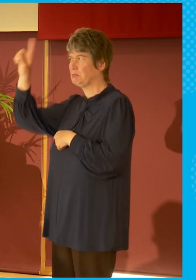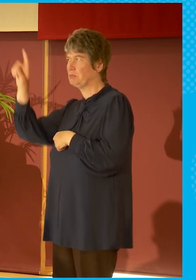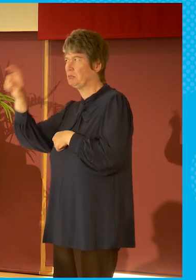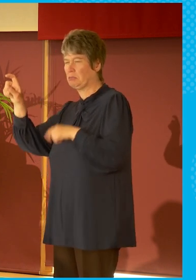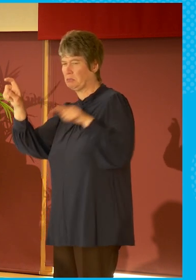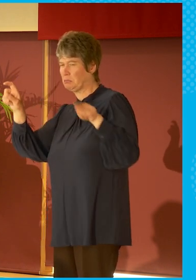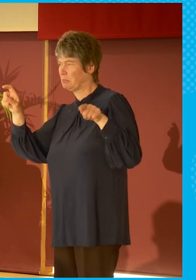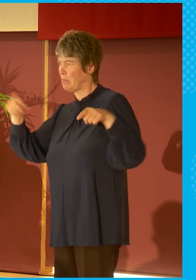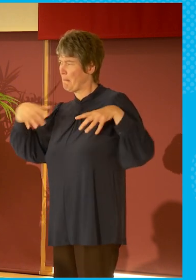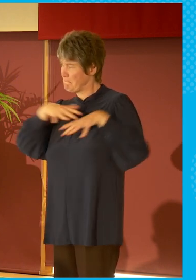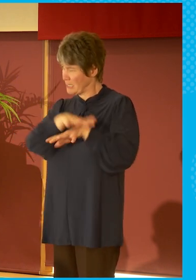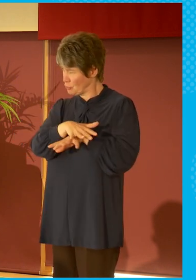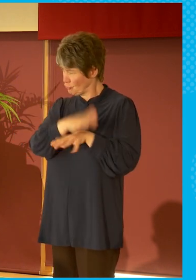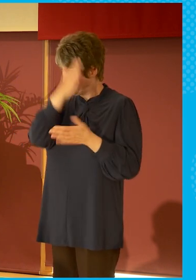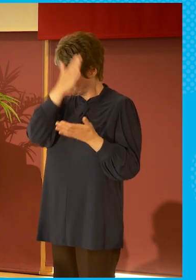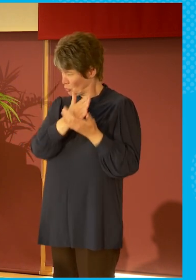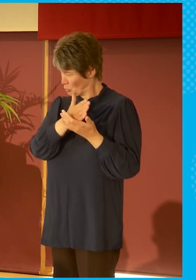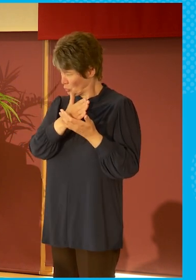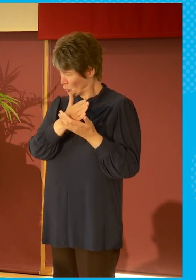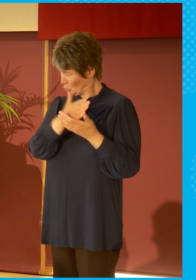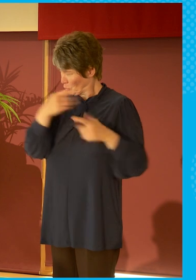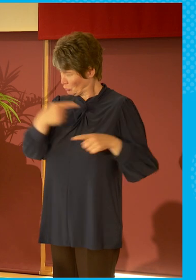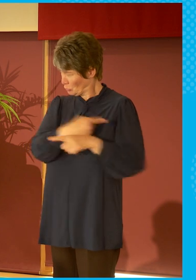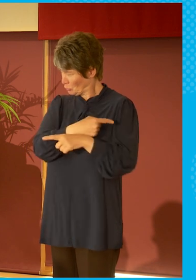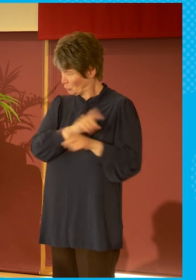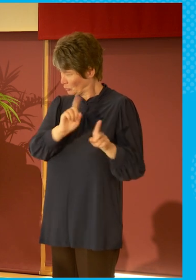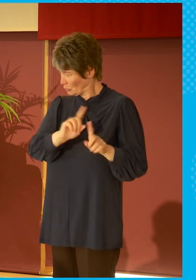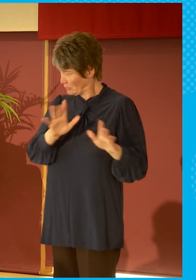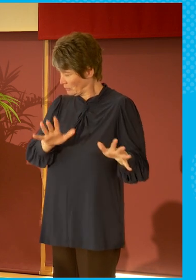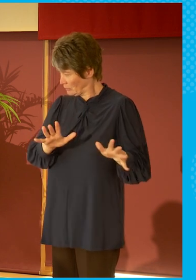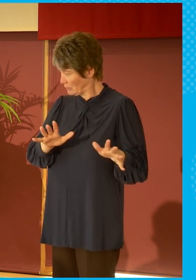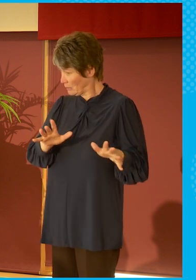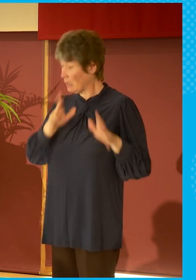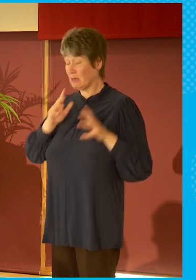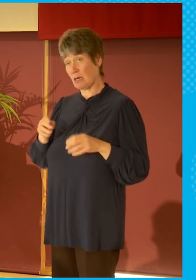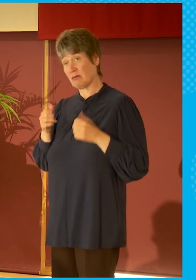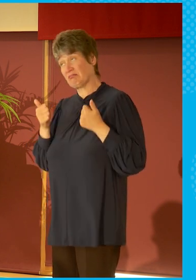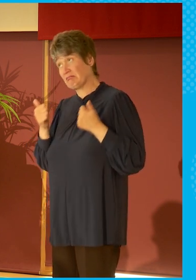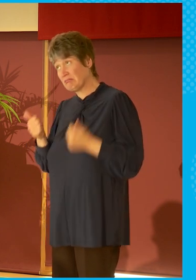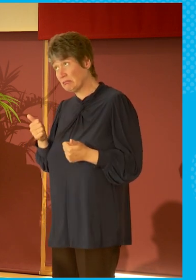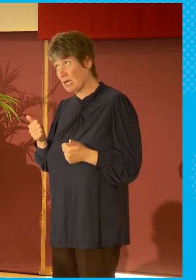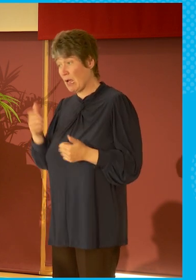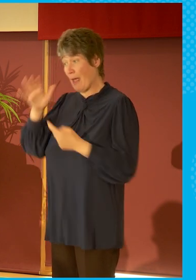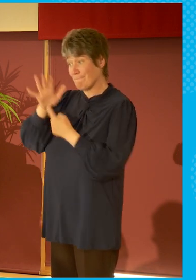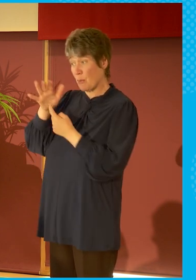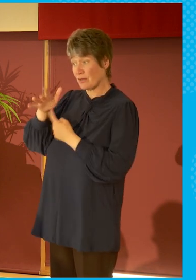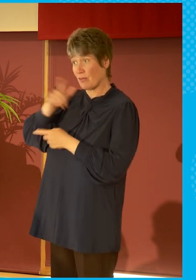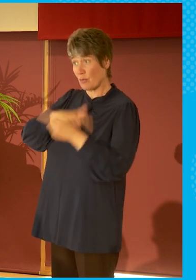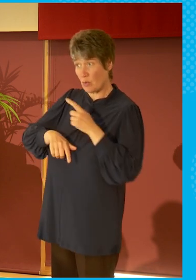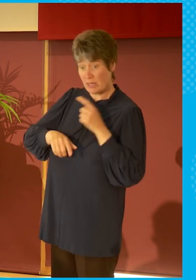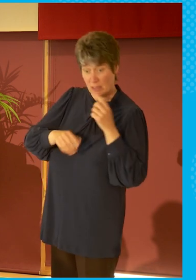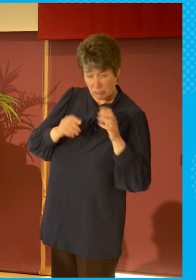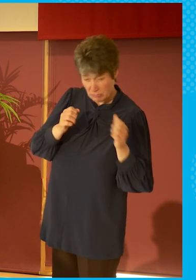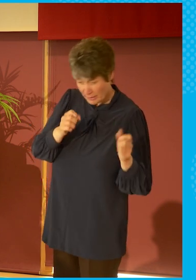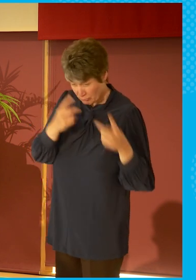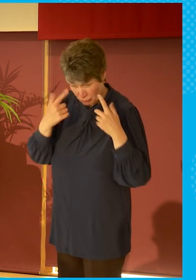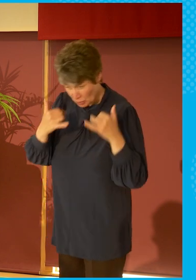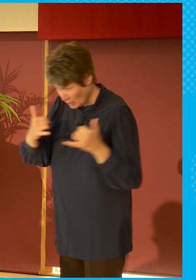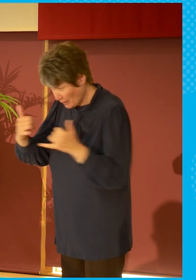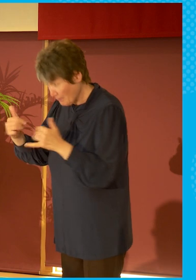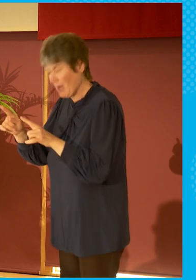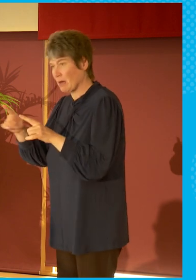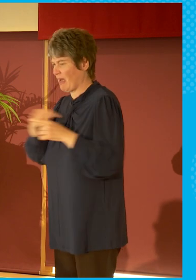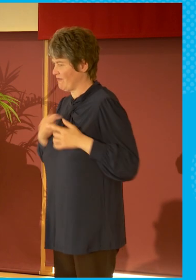great. But, yeah, a lot of it, I think, is potentially dangerous as well. OK.